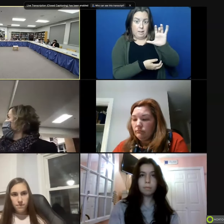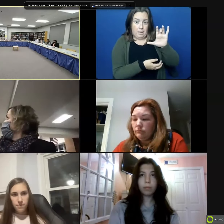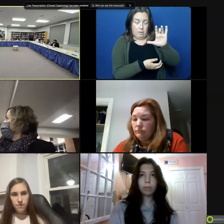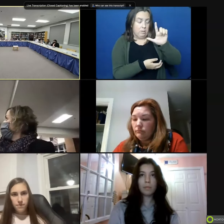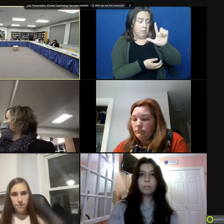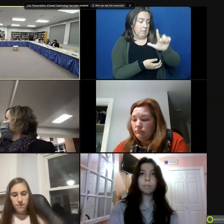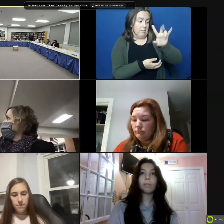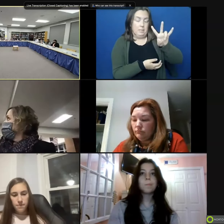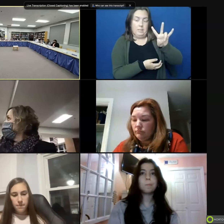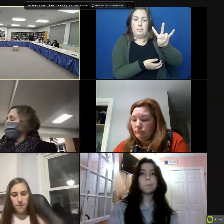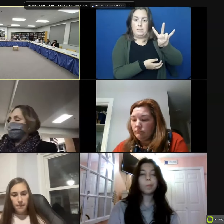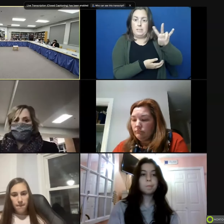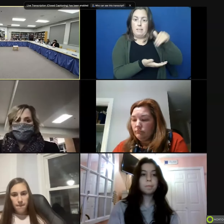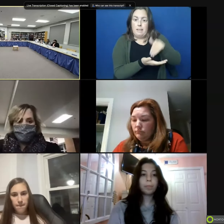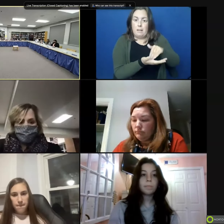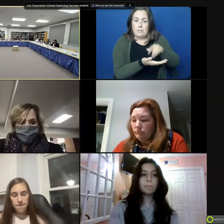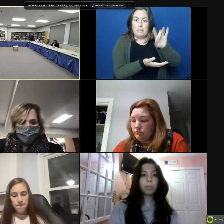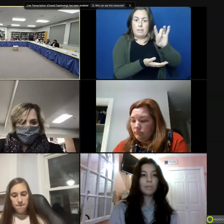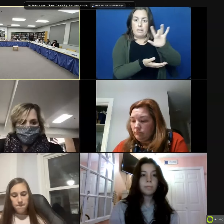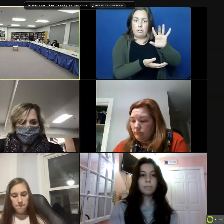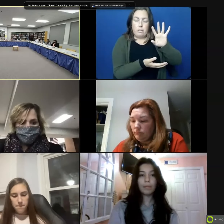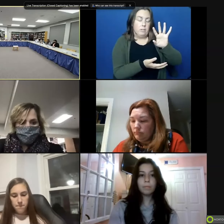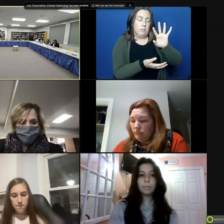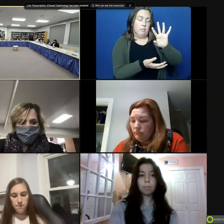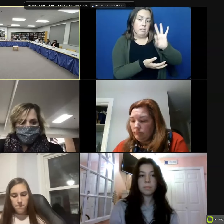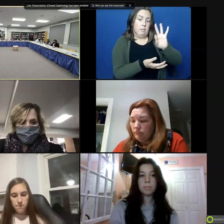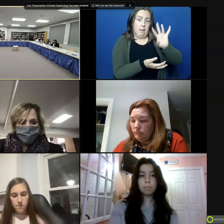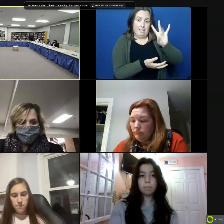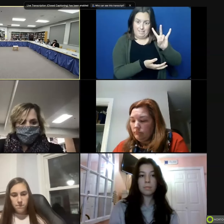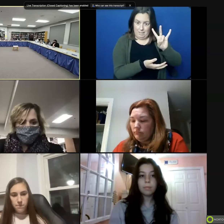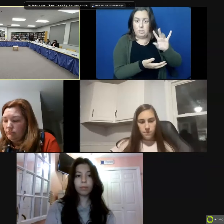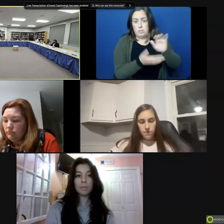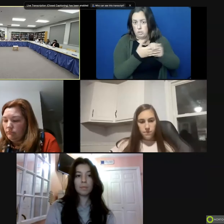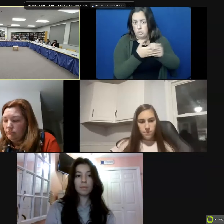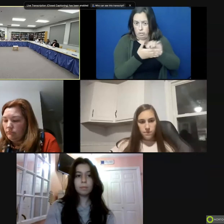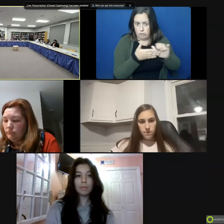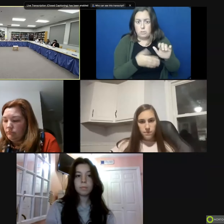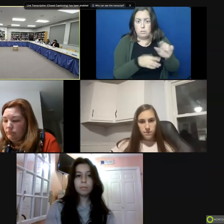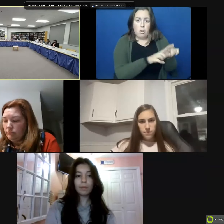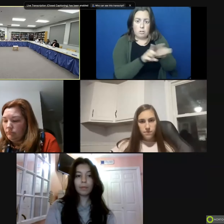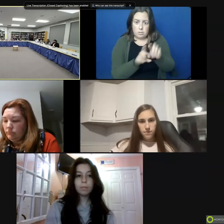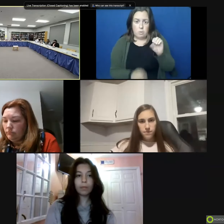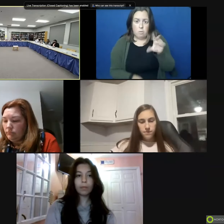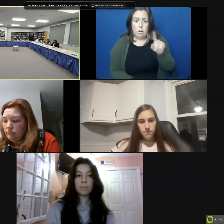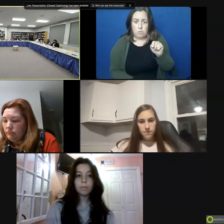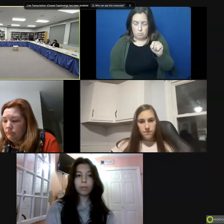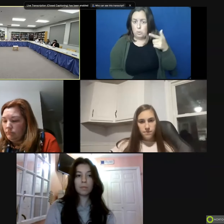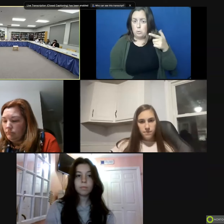,897.09. Also October 21st, payroll, $1